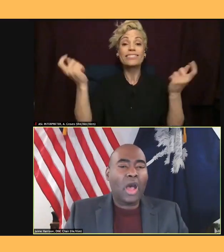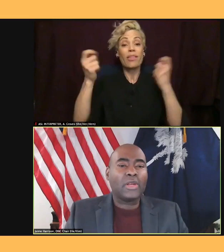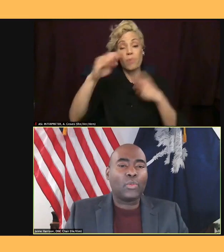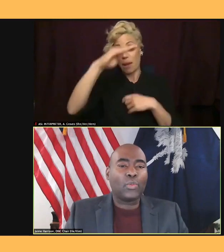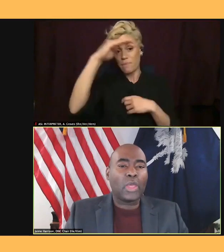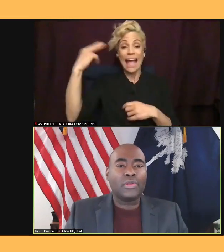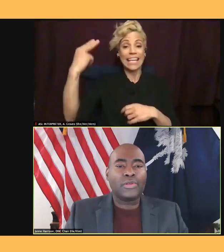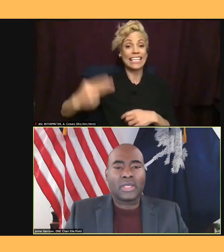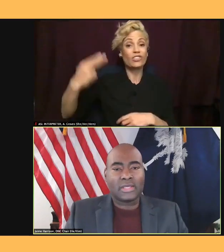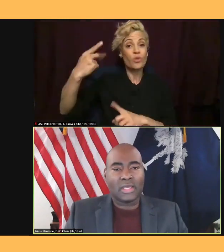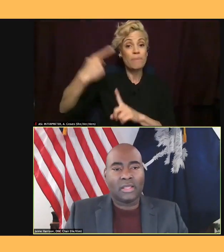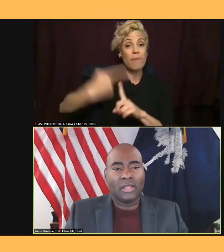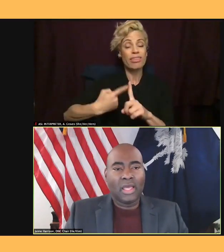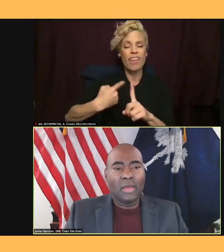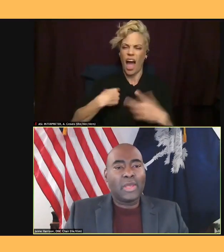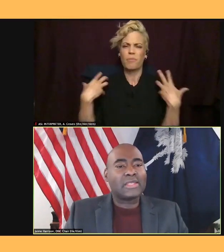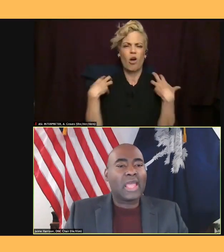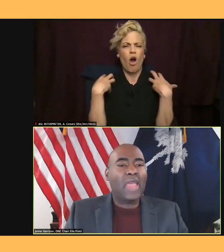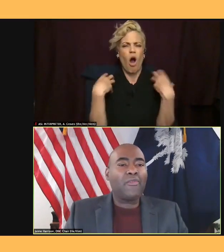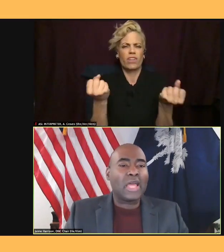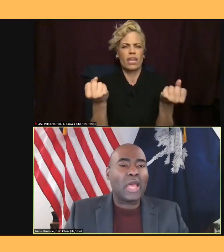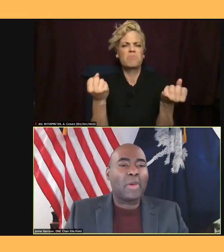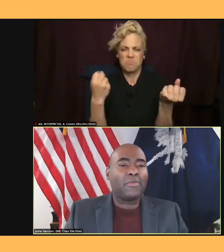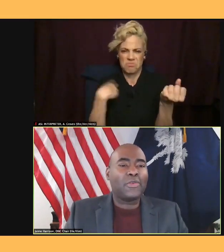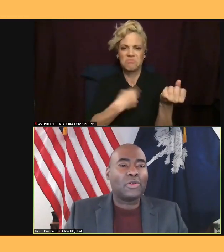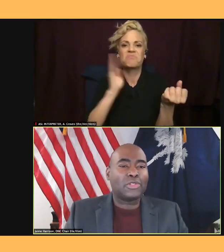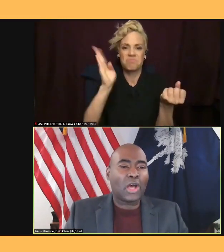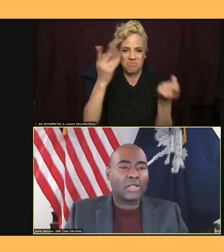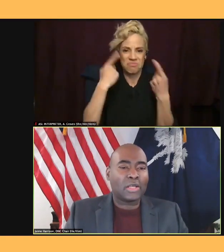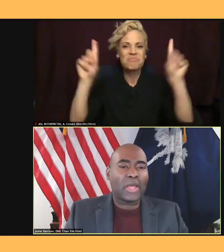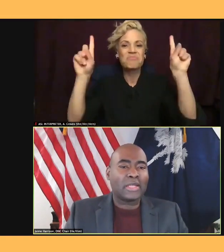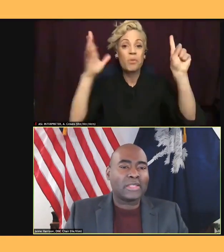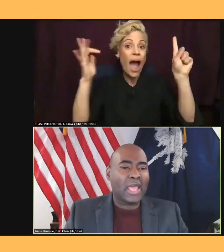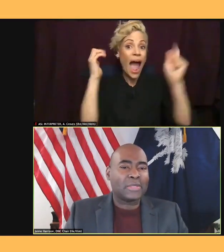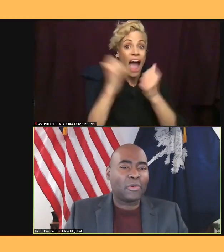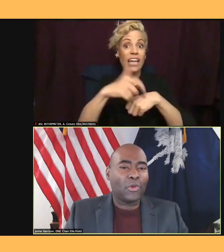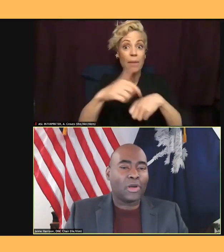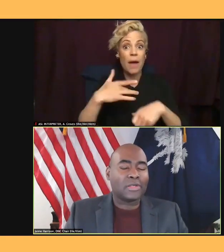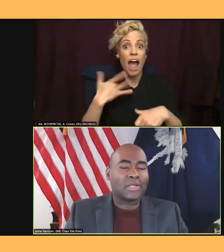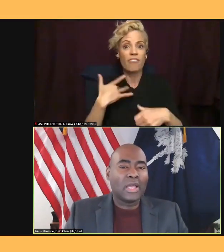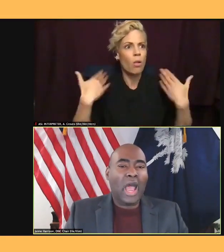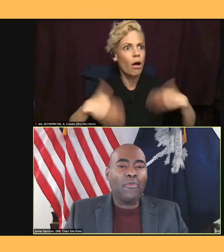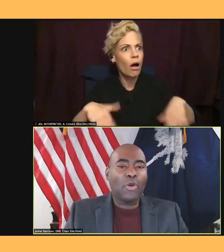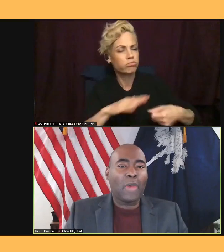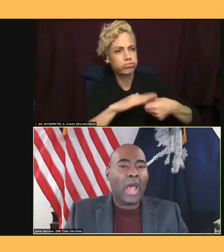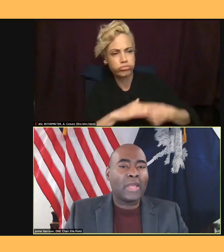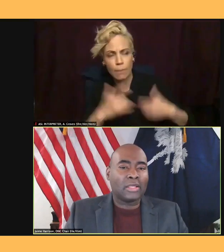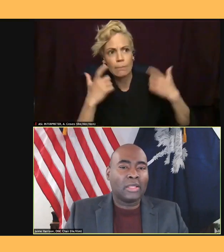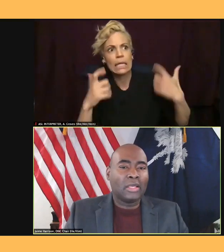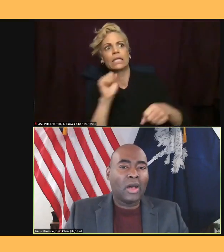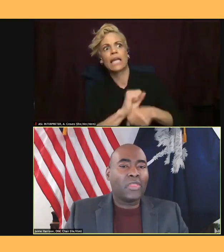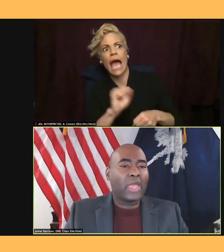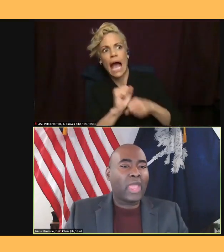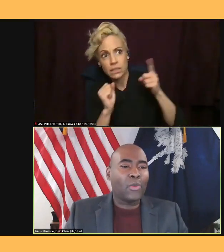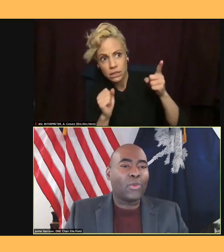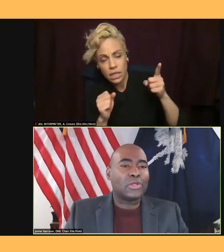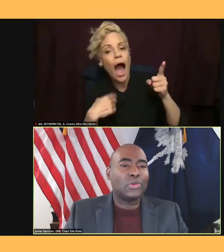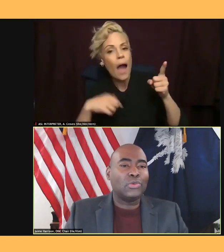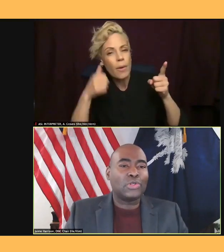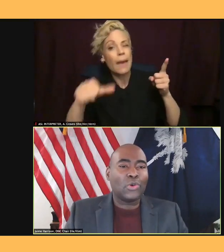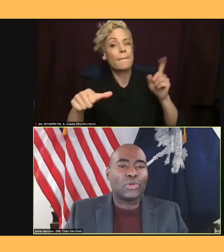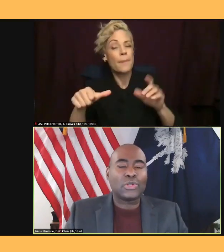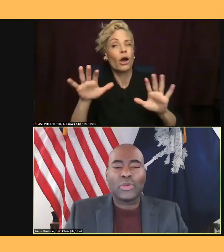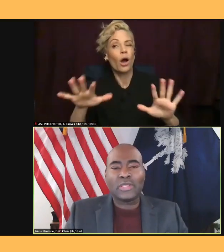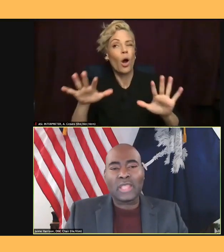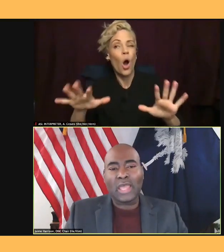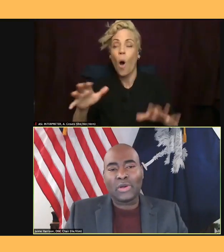succeed. Because every time I feel daunted by the task before us, I'm reminded of the heroines whose shoulders we stand